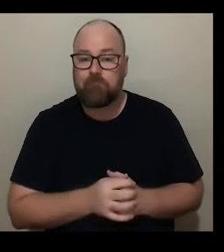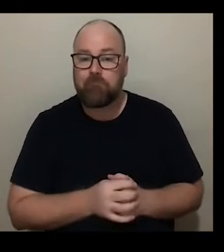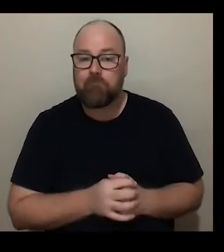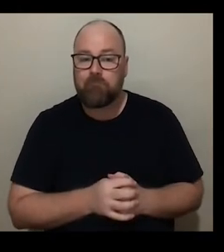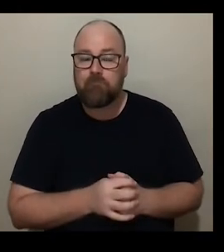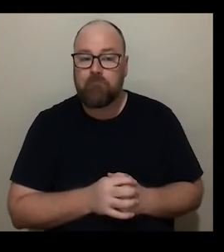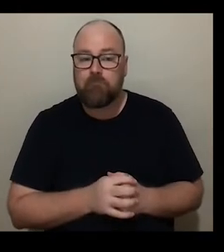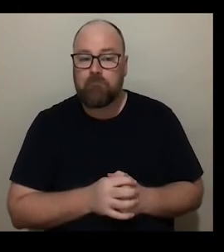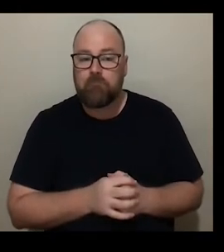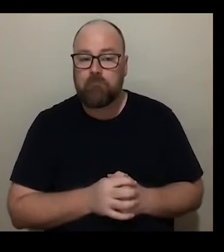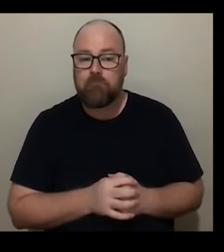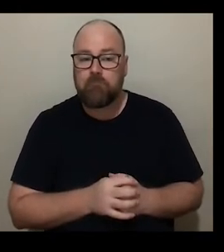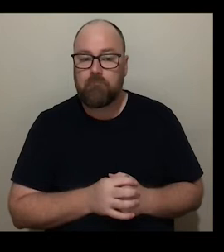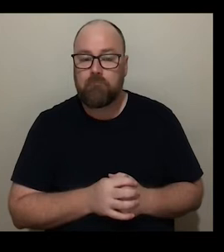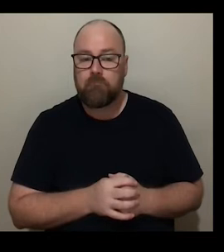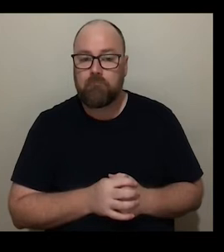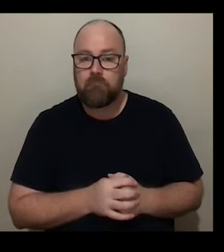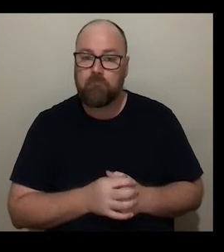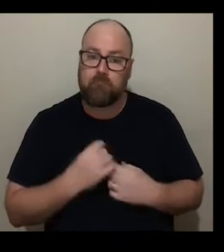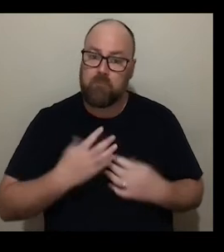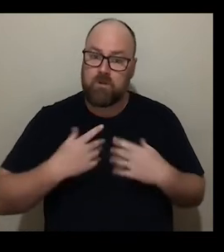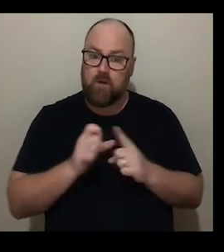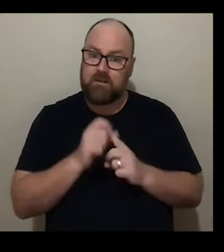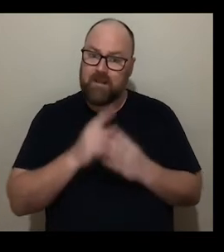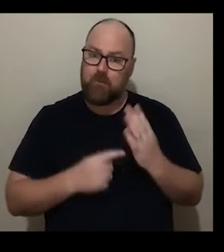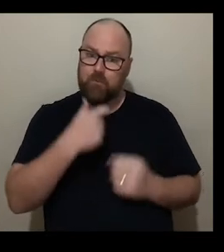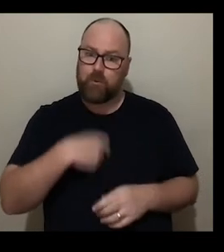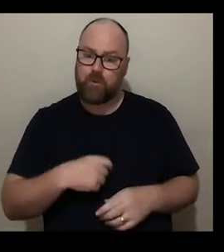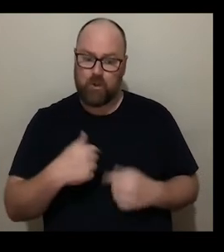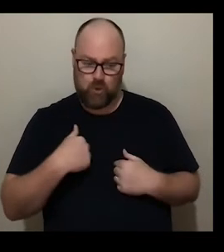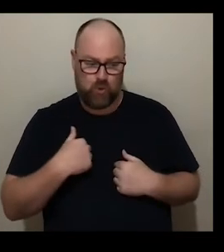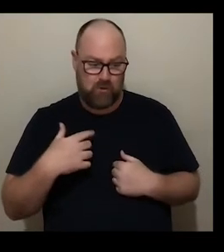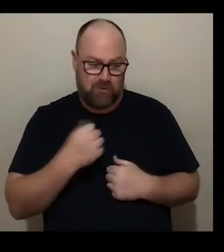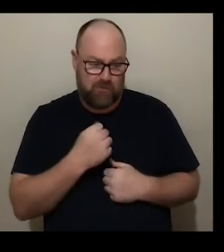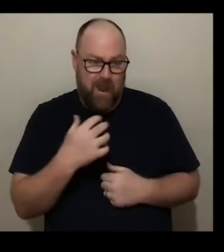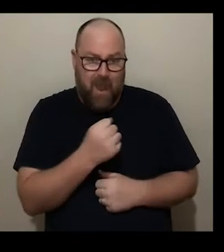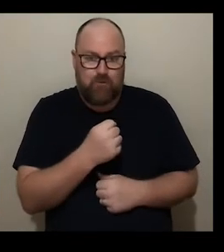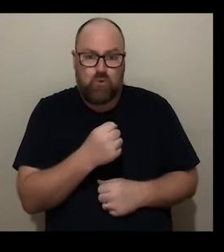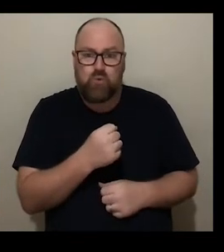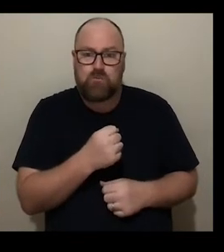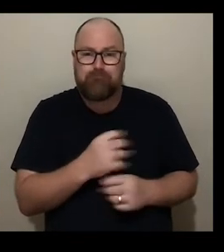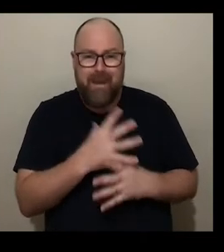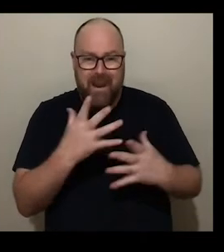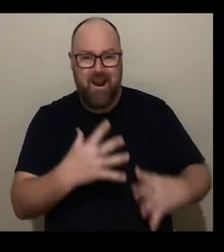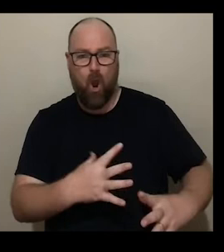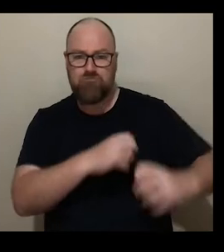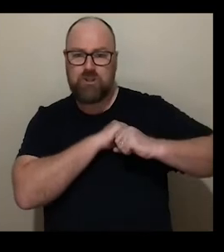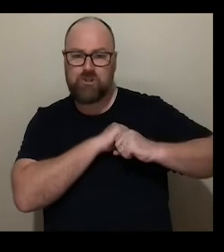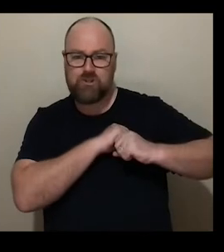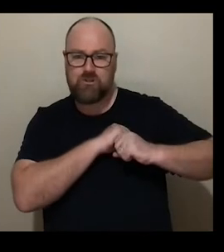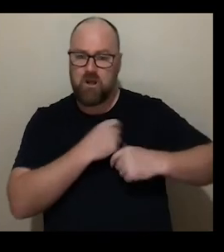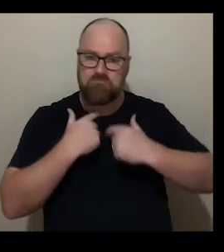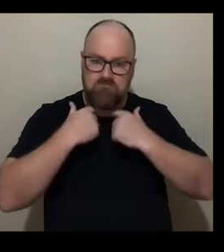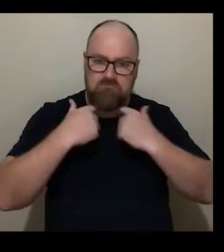as a disabled person I really think that you've just got to really have the biggest courage in the world and just get out there